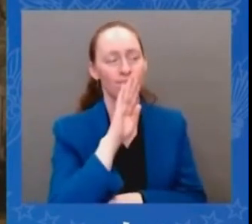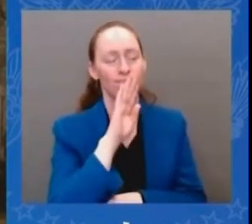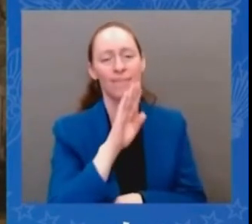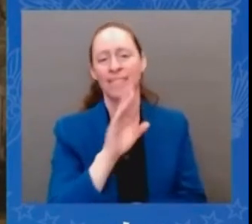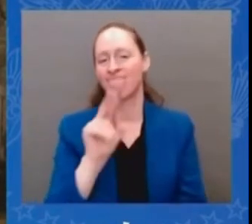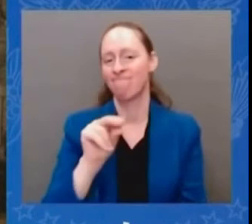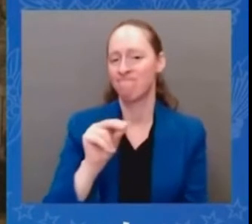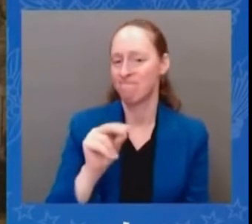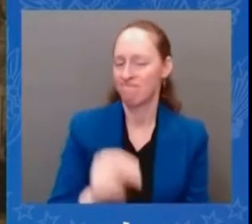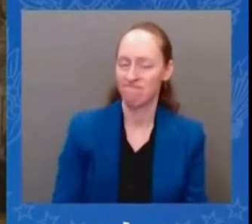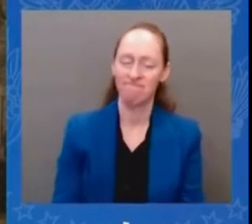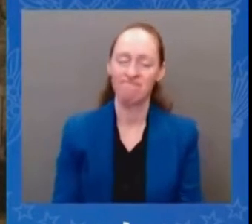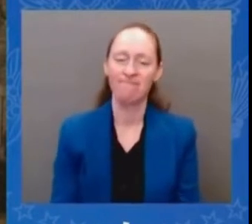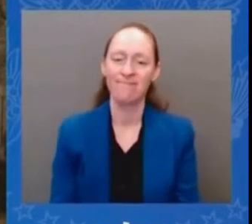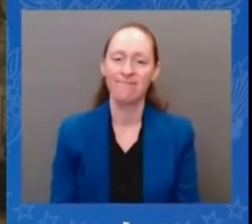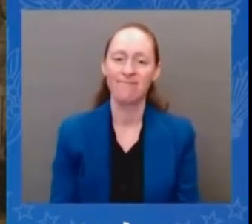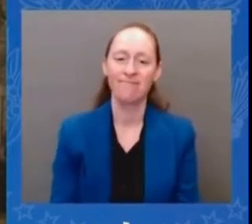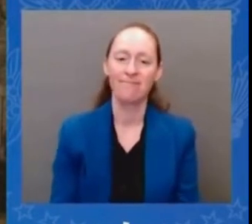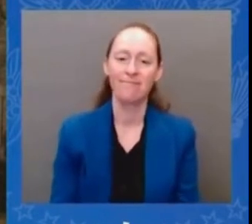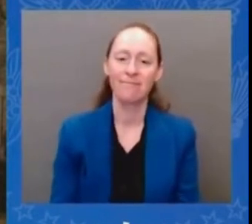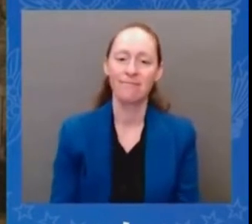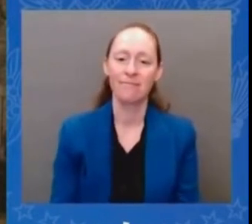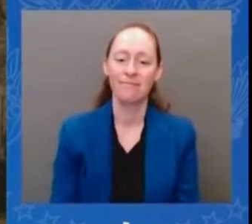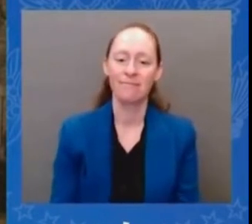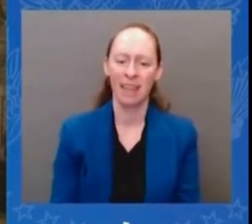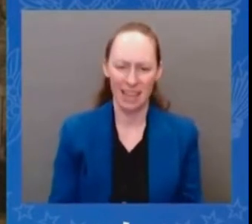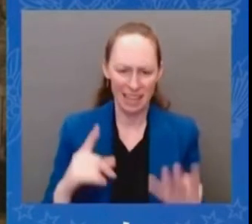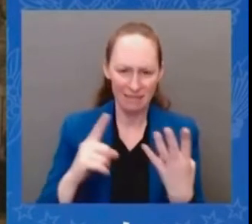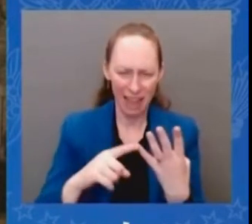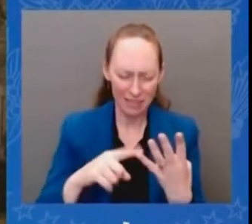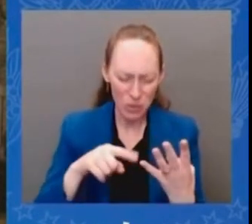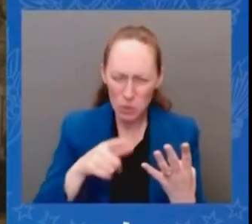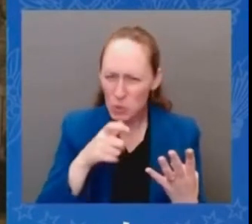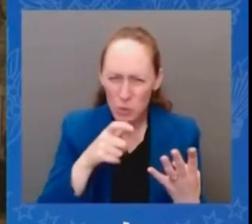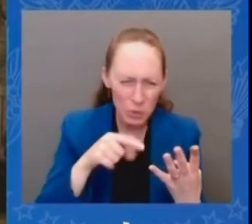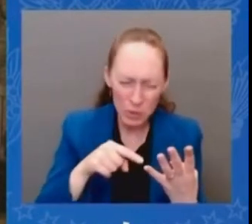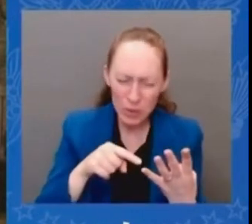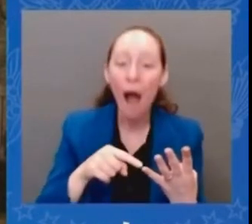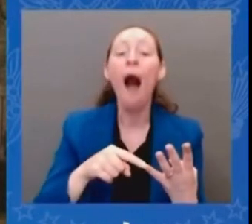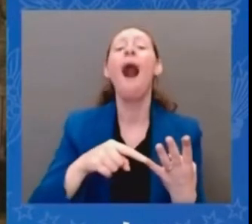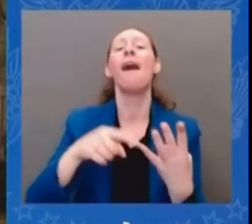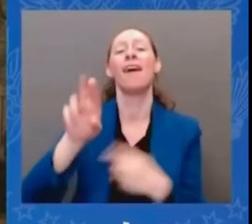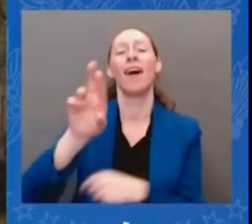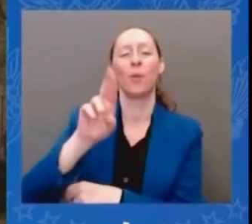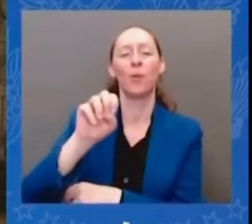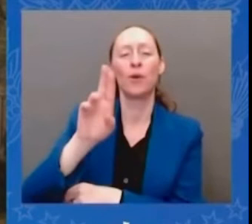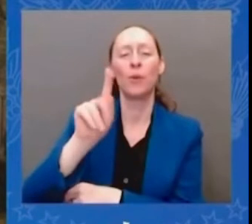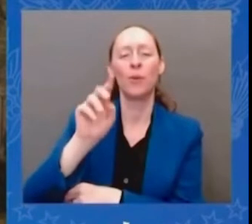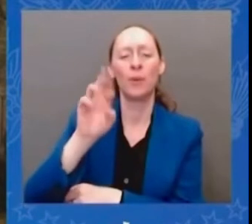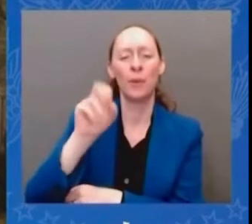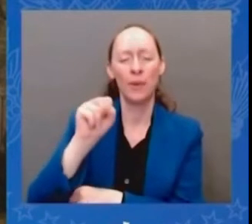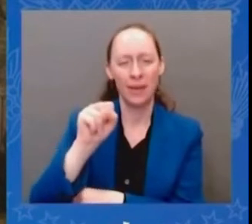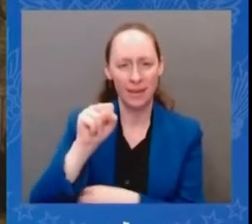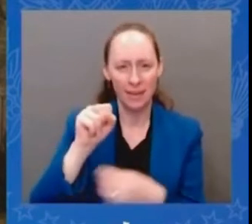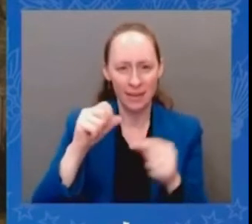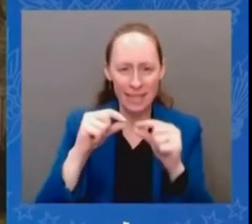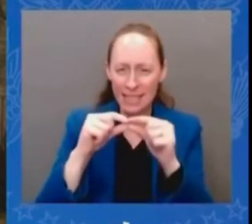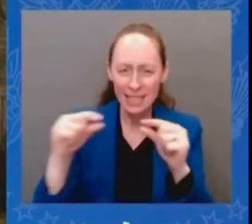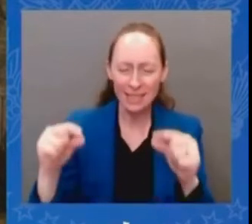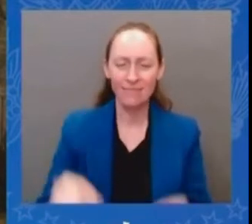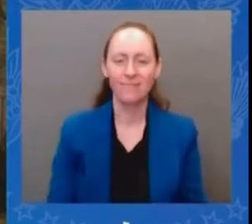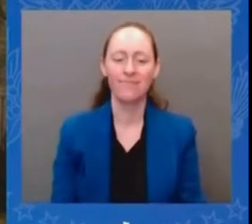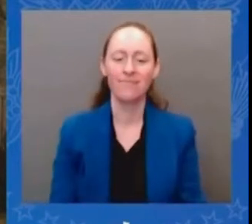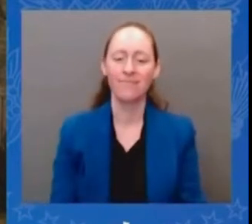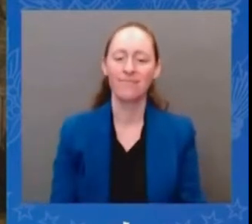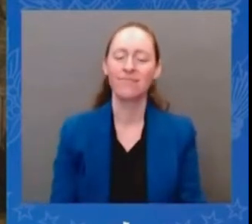this reuters natanya about both president um quick question um on